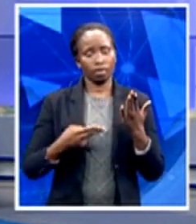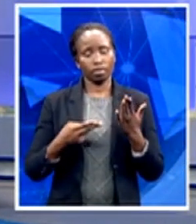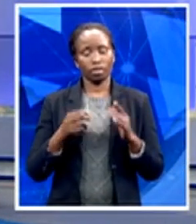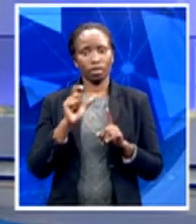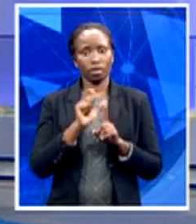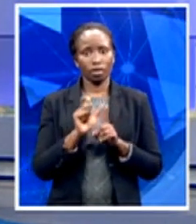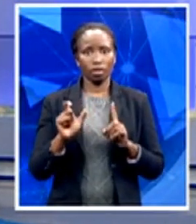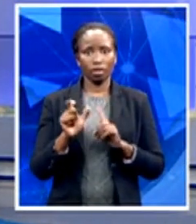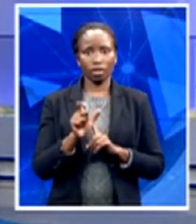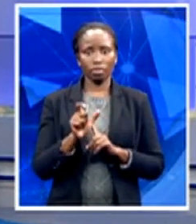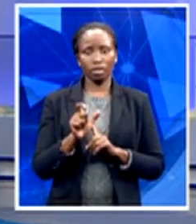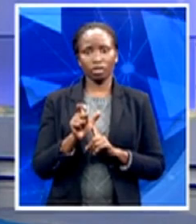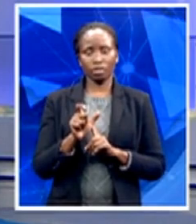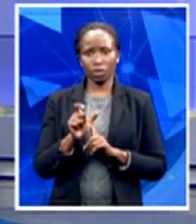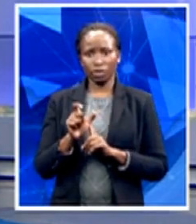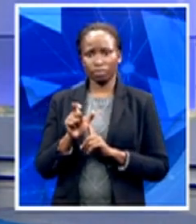saying this morning?